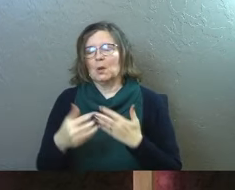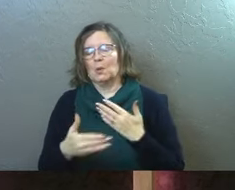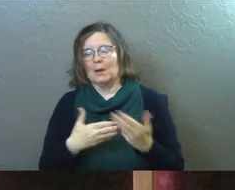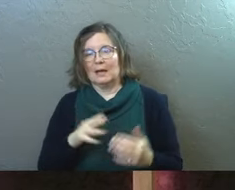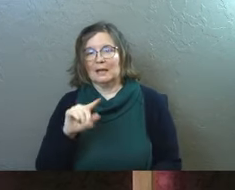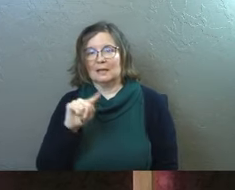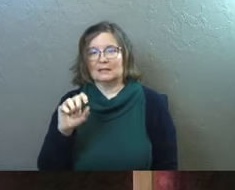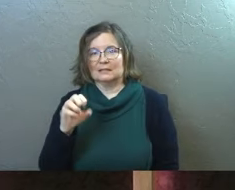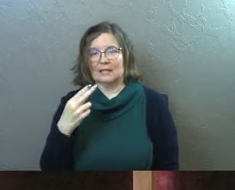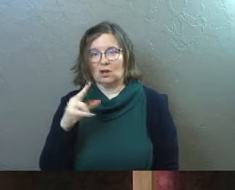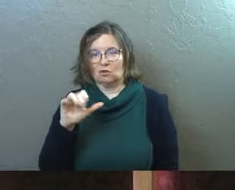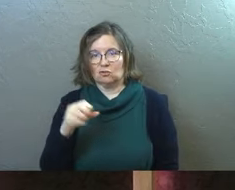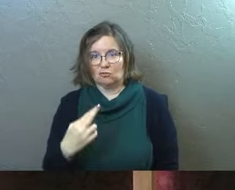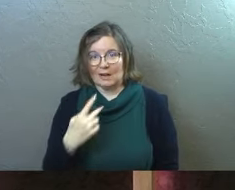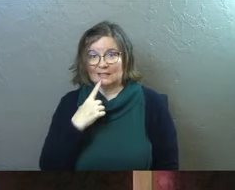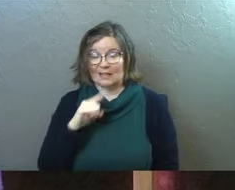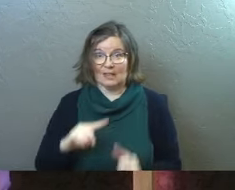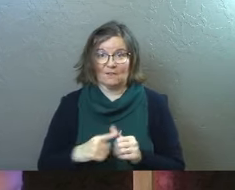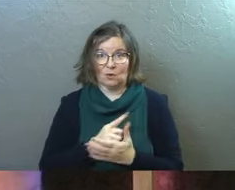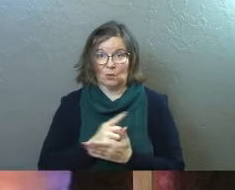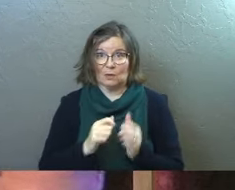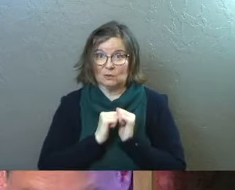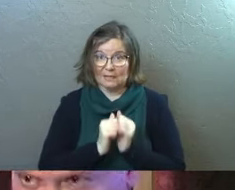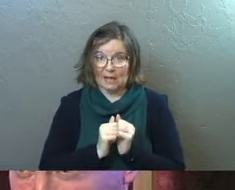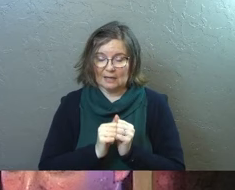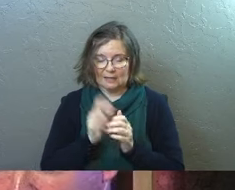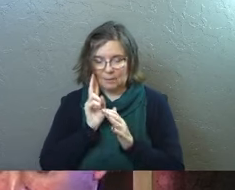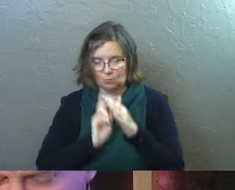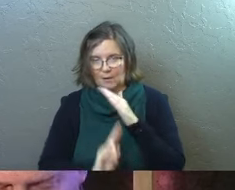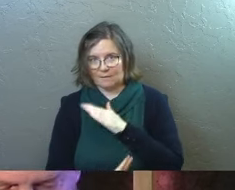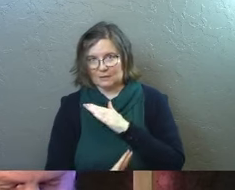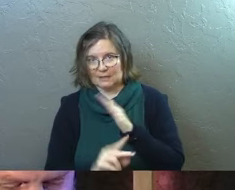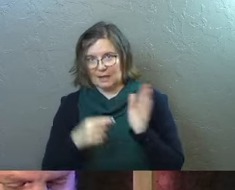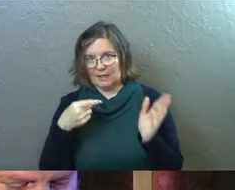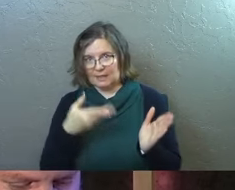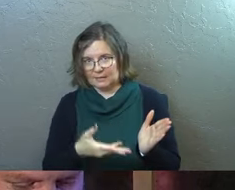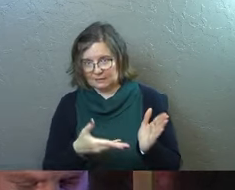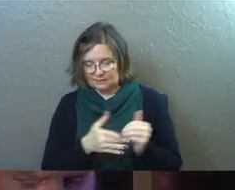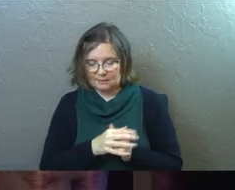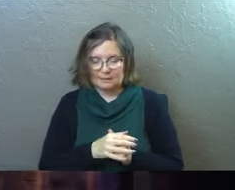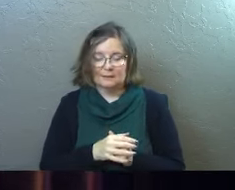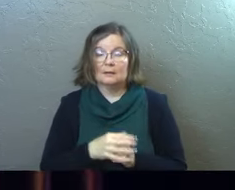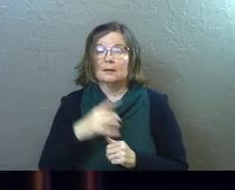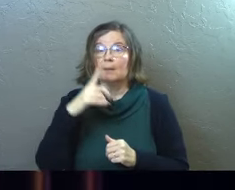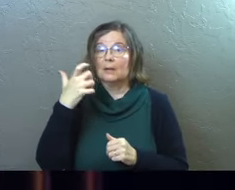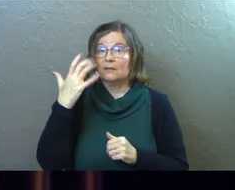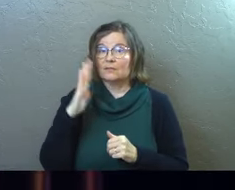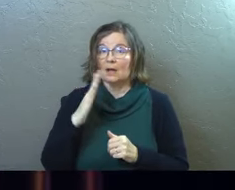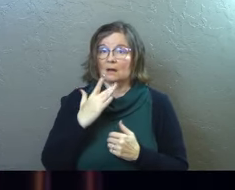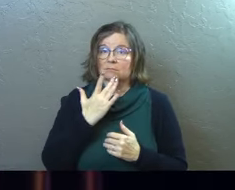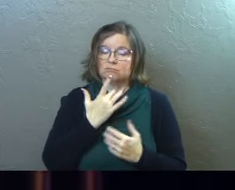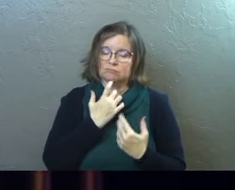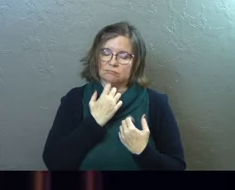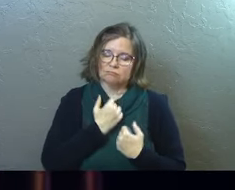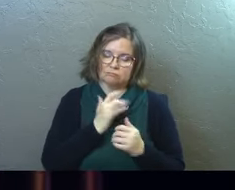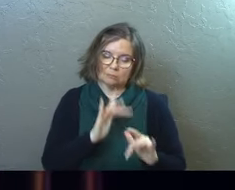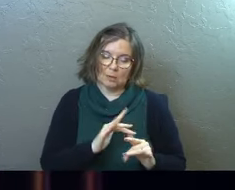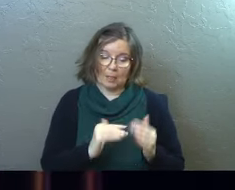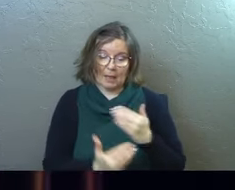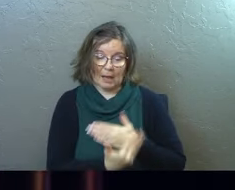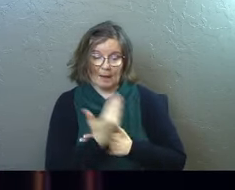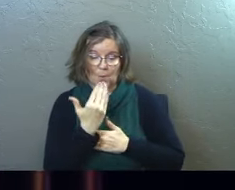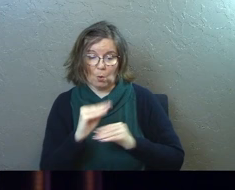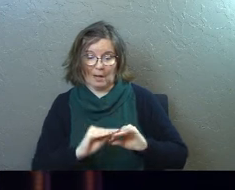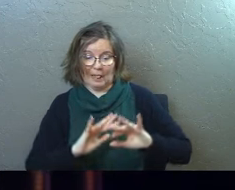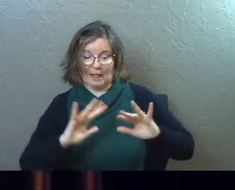anyway, Zechariah said this the very first week we were together, he prophesied this because of God's tender mercy. The morning light,